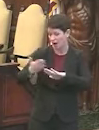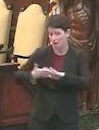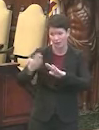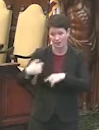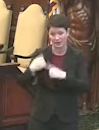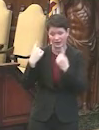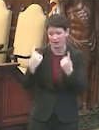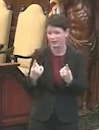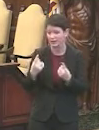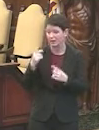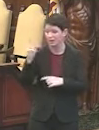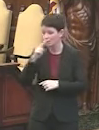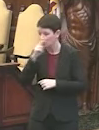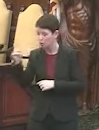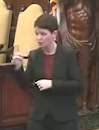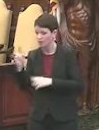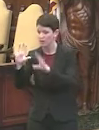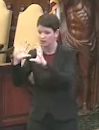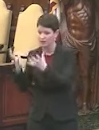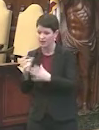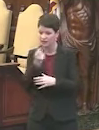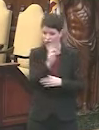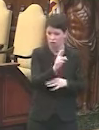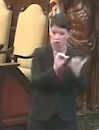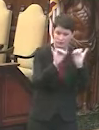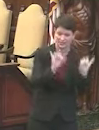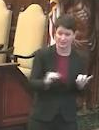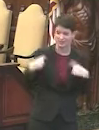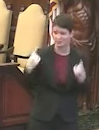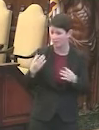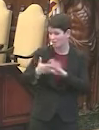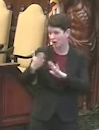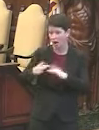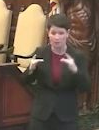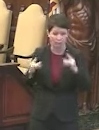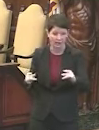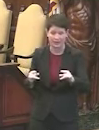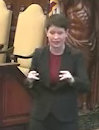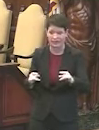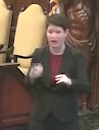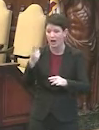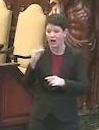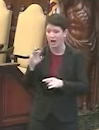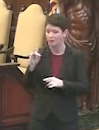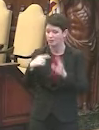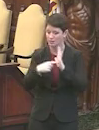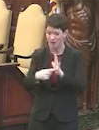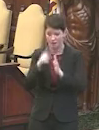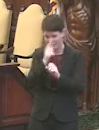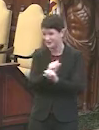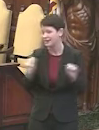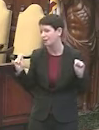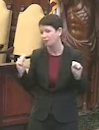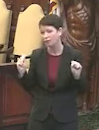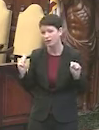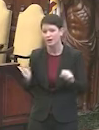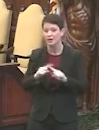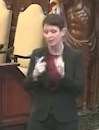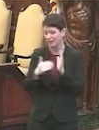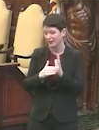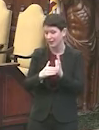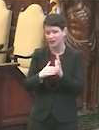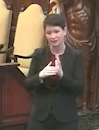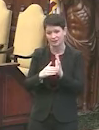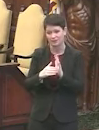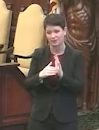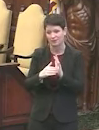in both the parochial system and in the charter system that have been operating. We think that our hybrid model is safe. But again, I don't